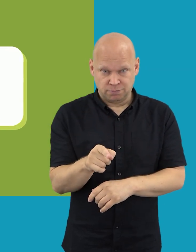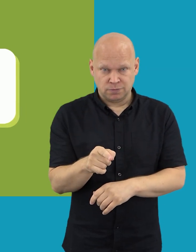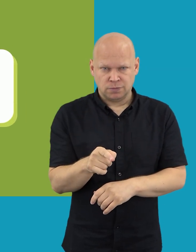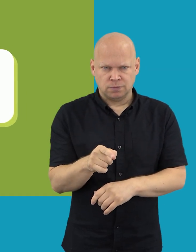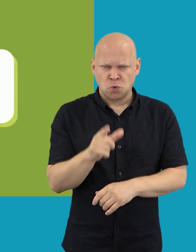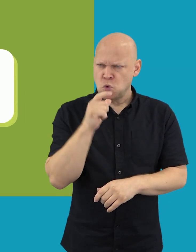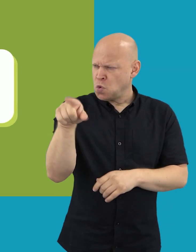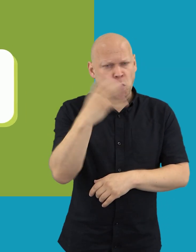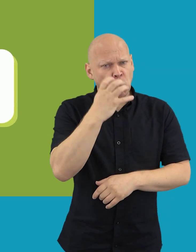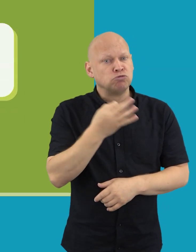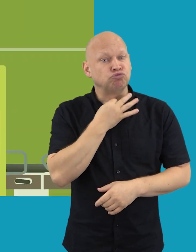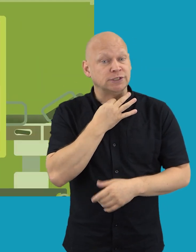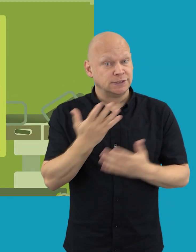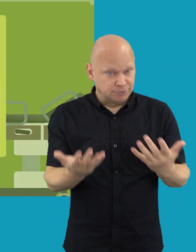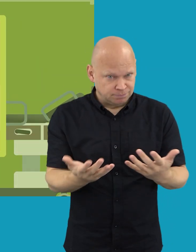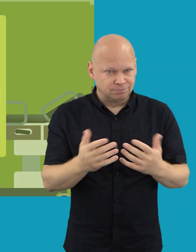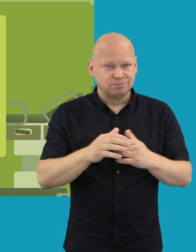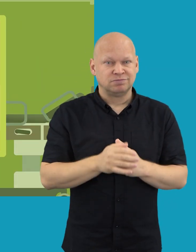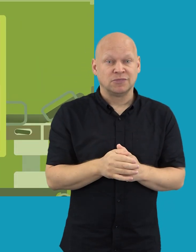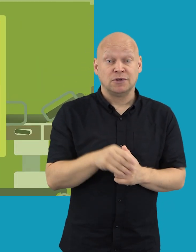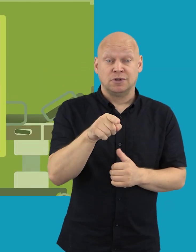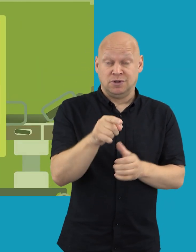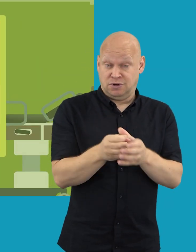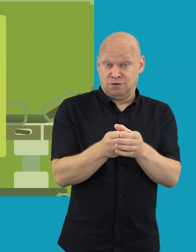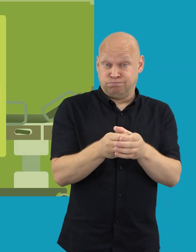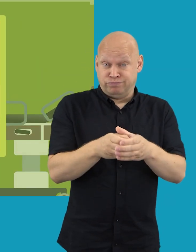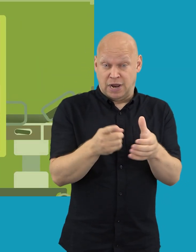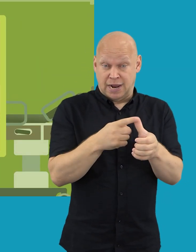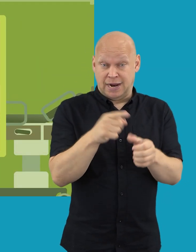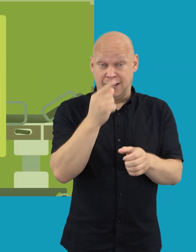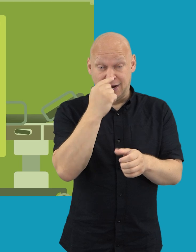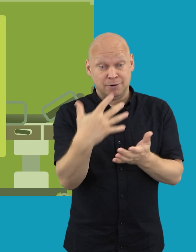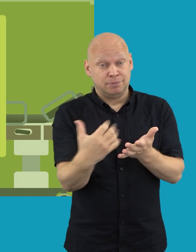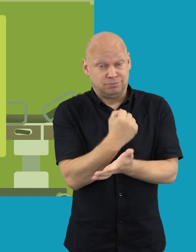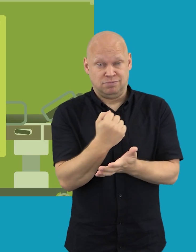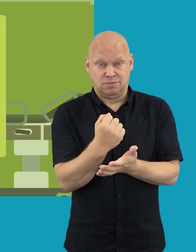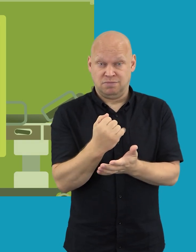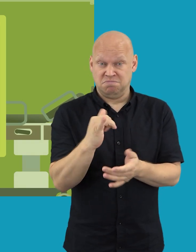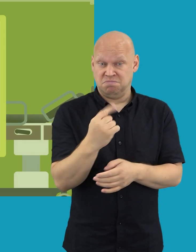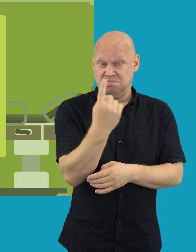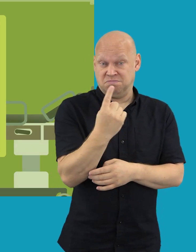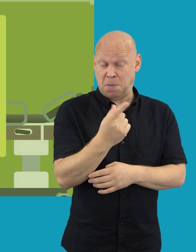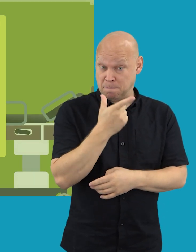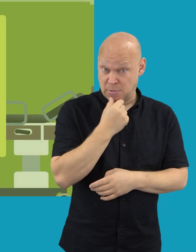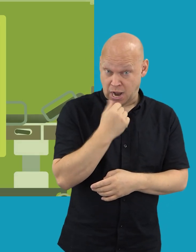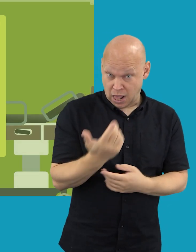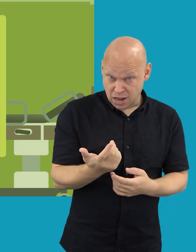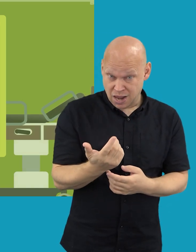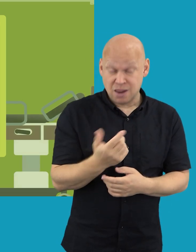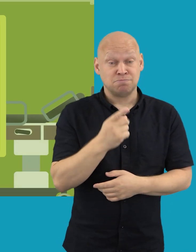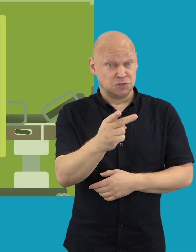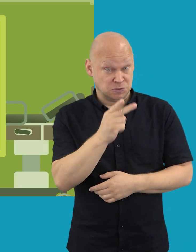Who is most at risk? You're more likely to have an Abdominal Aortic Aneurysm if you're male,